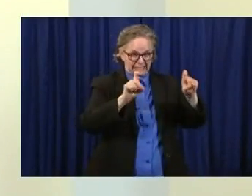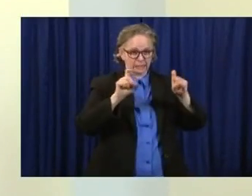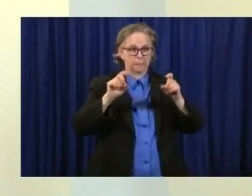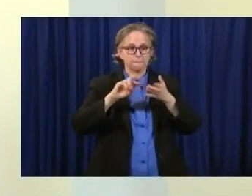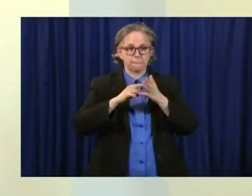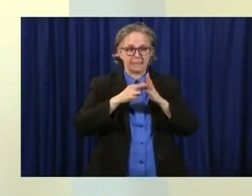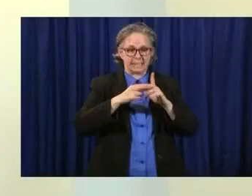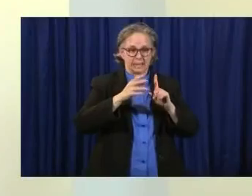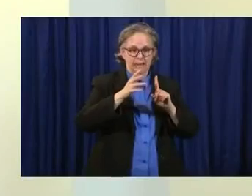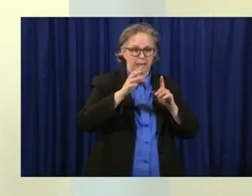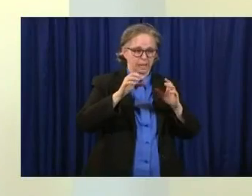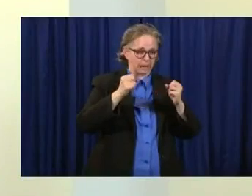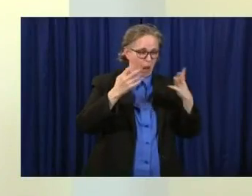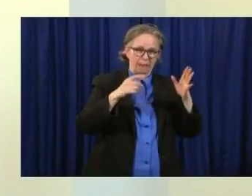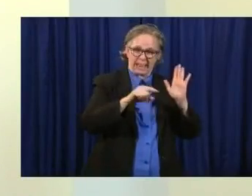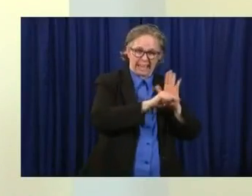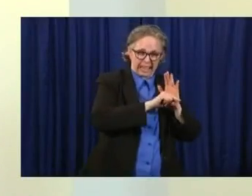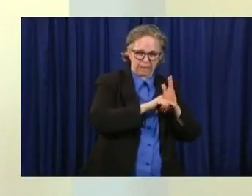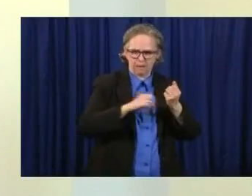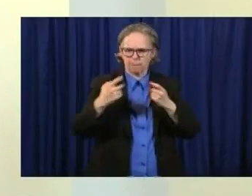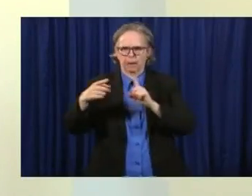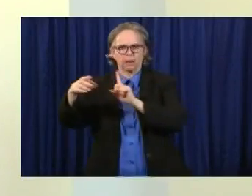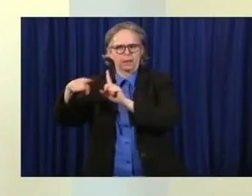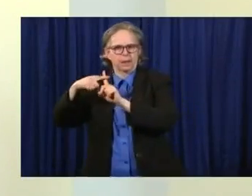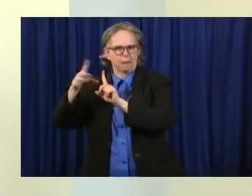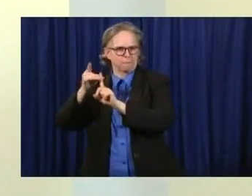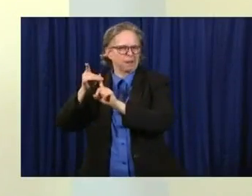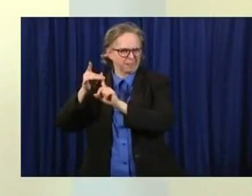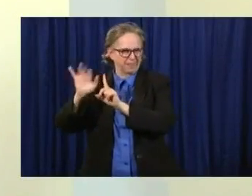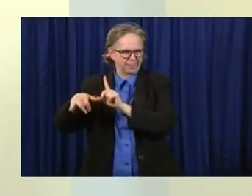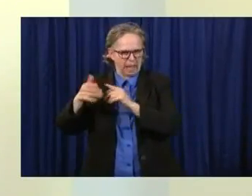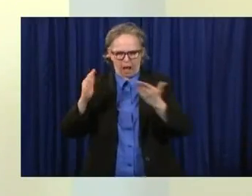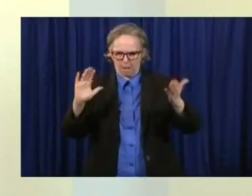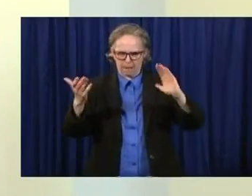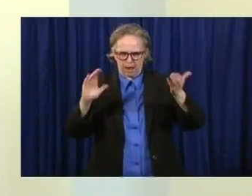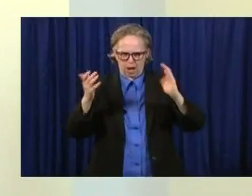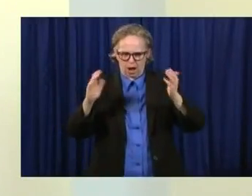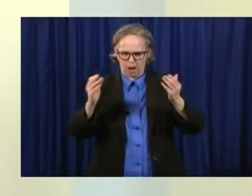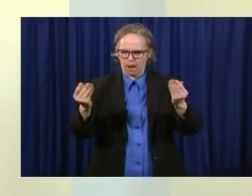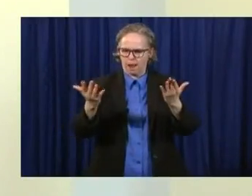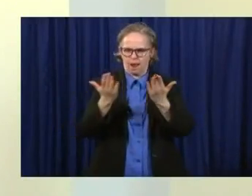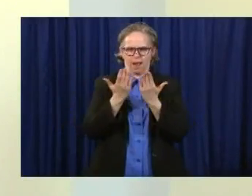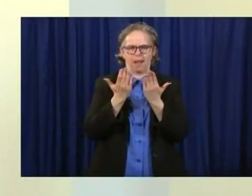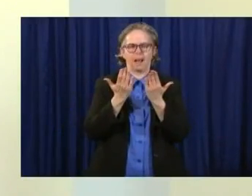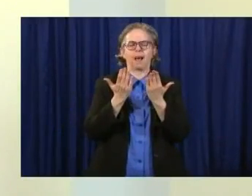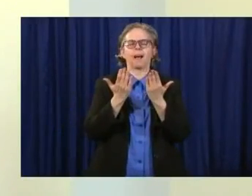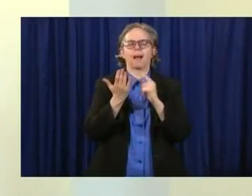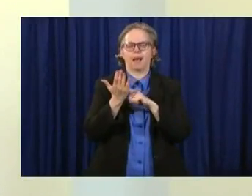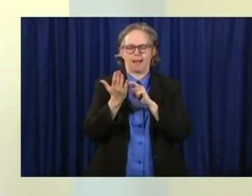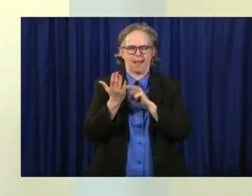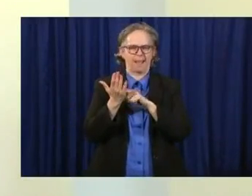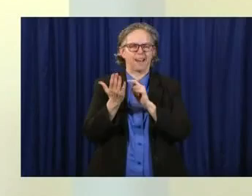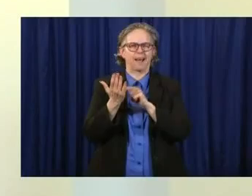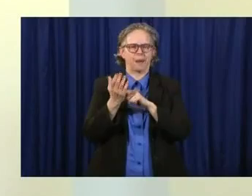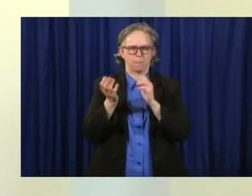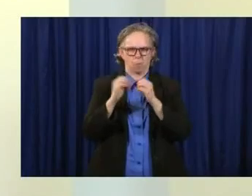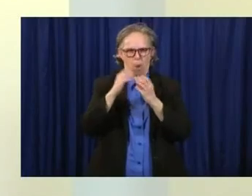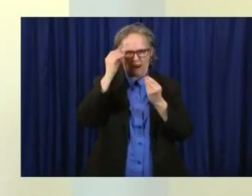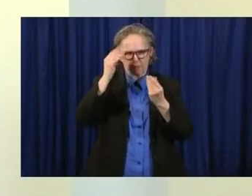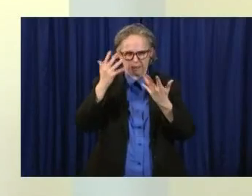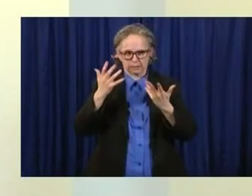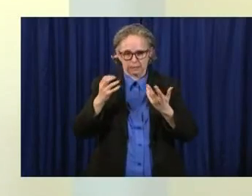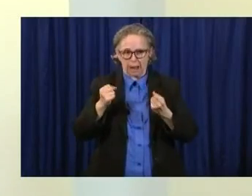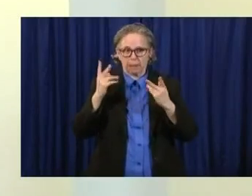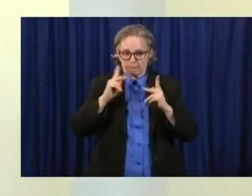those sorts of numbers allow for it to take out the fact of how much tests you're doing but keeping the ratio the same.